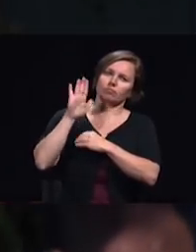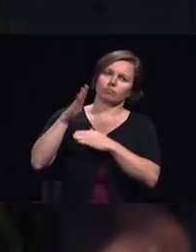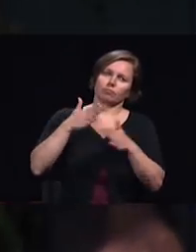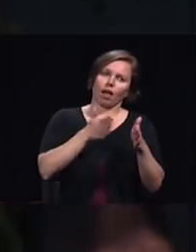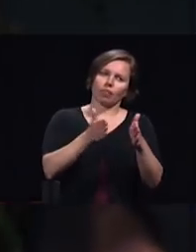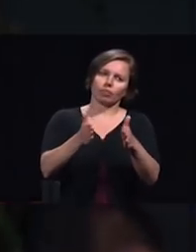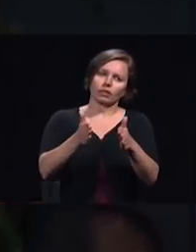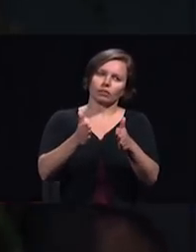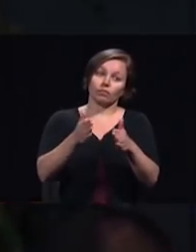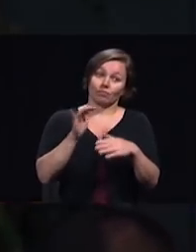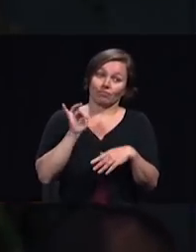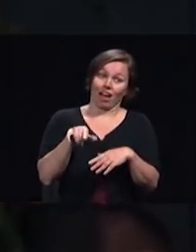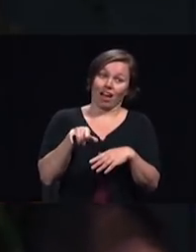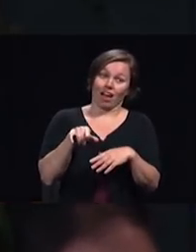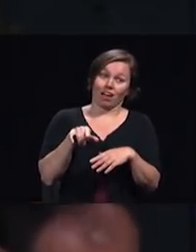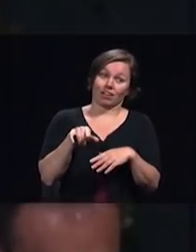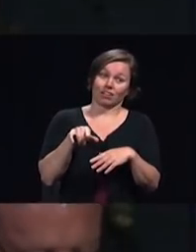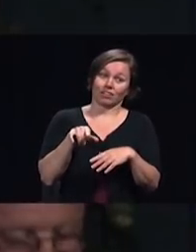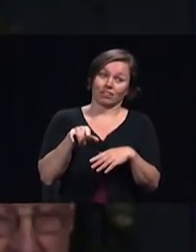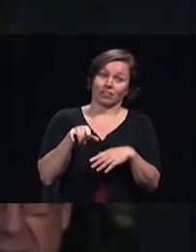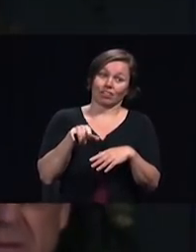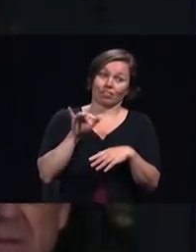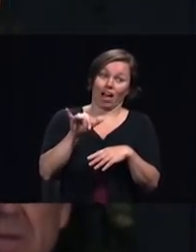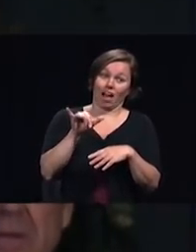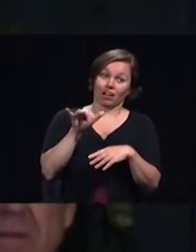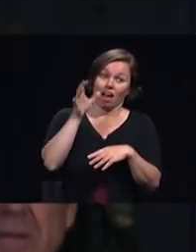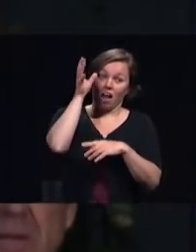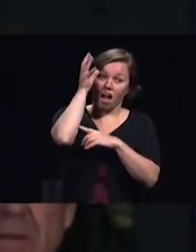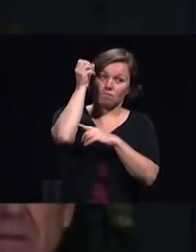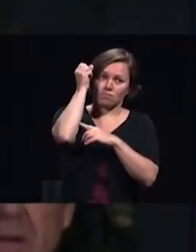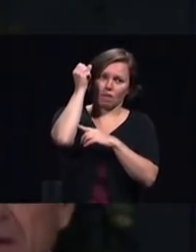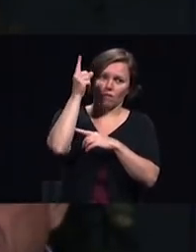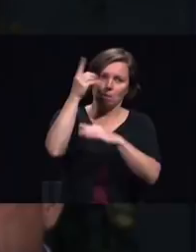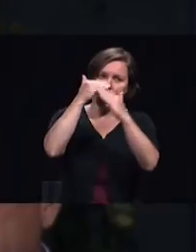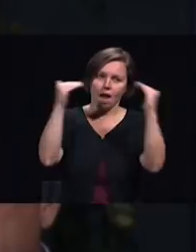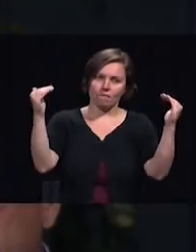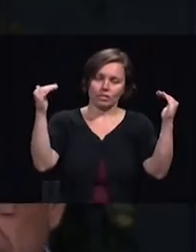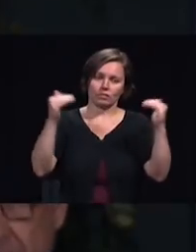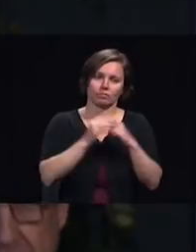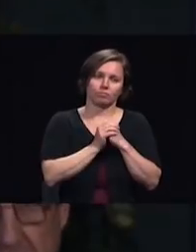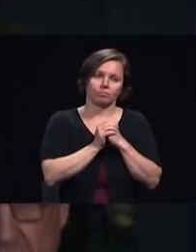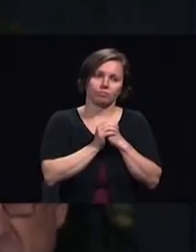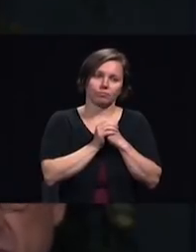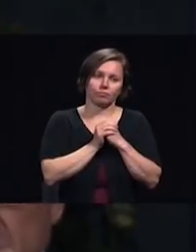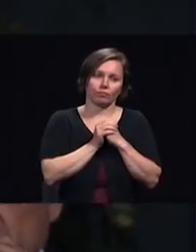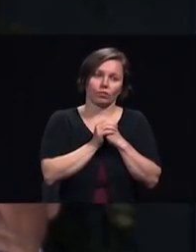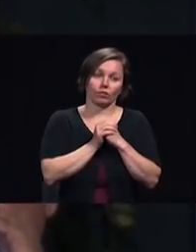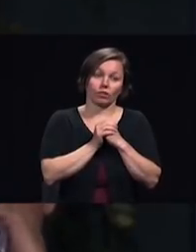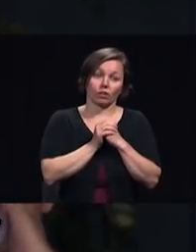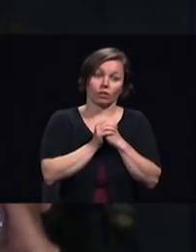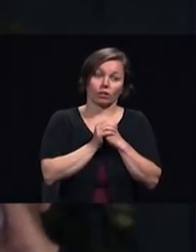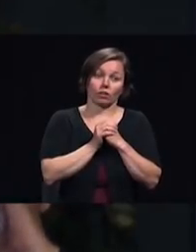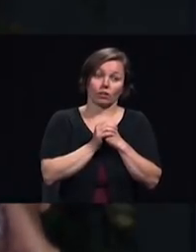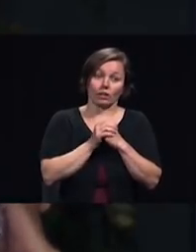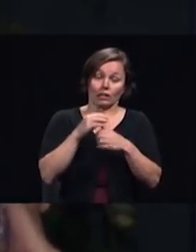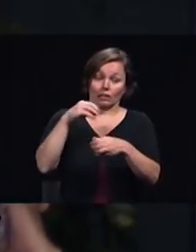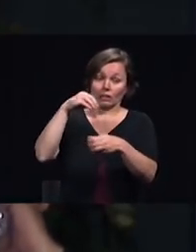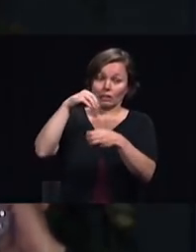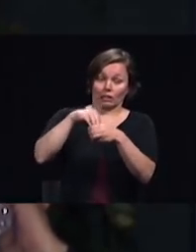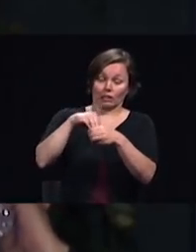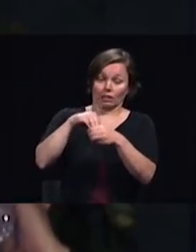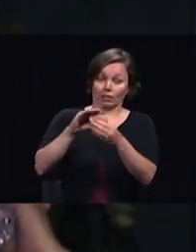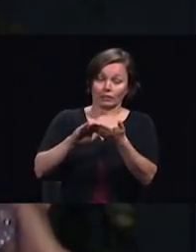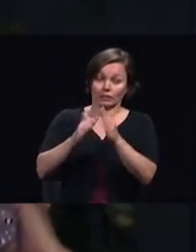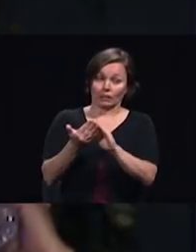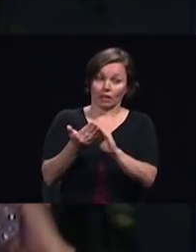concepts from heaven portraying an in in the city and an out